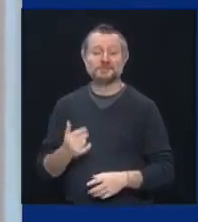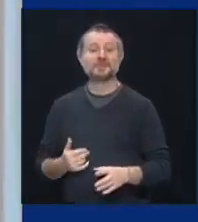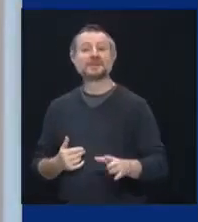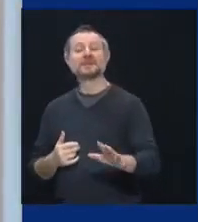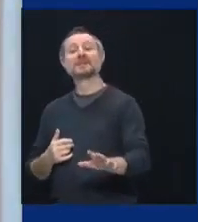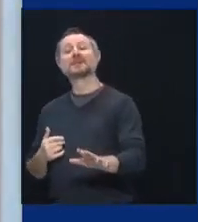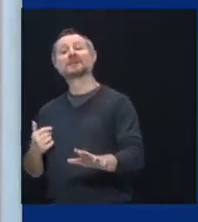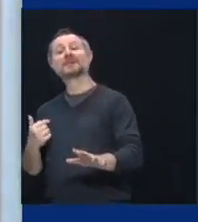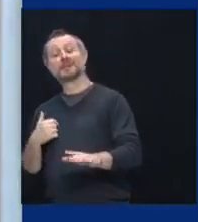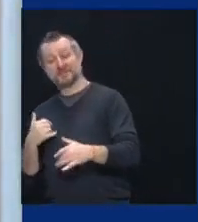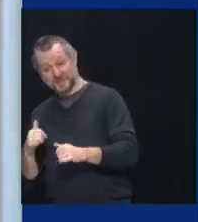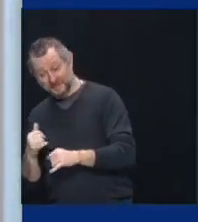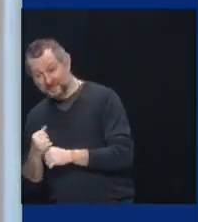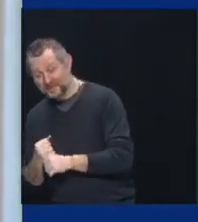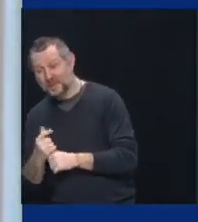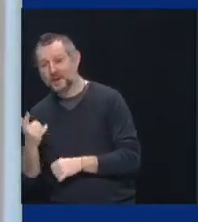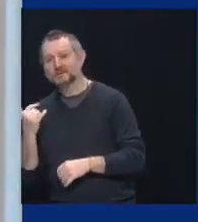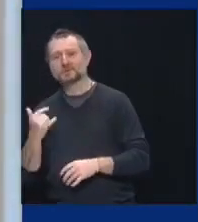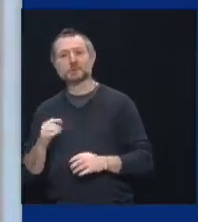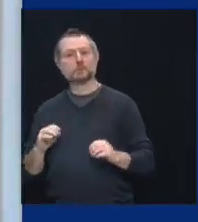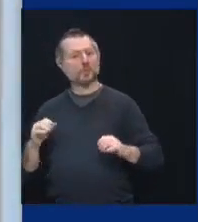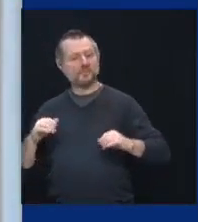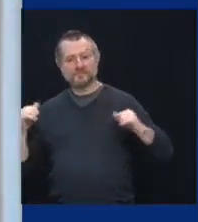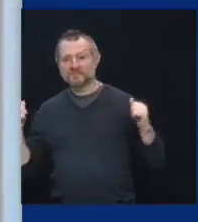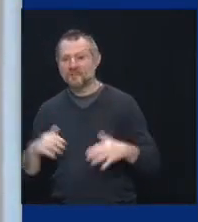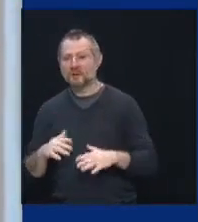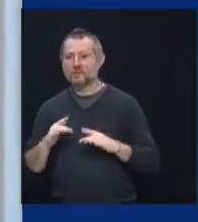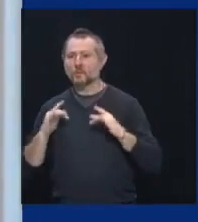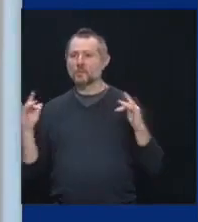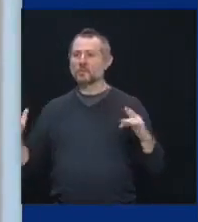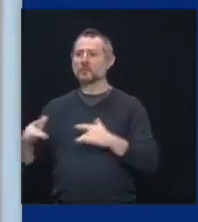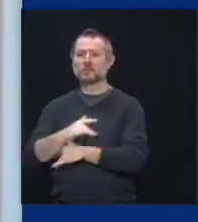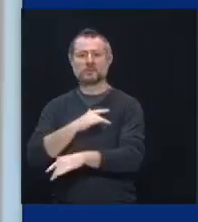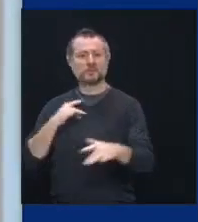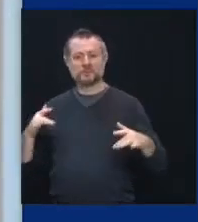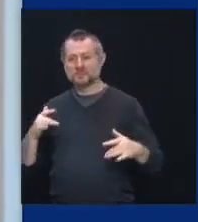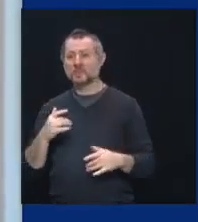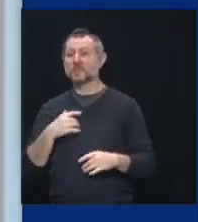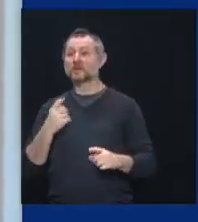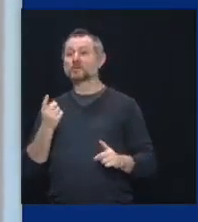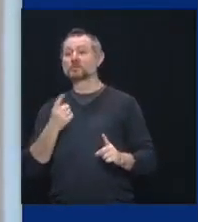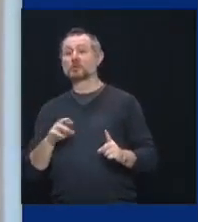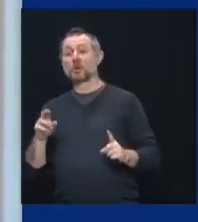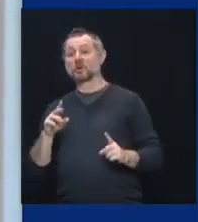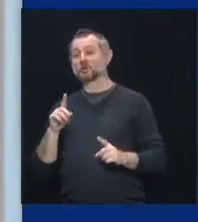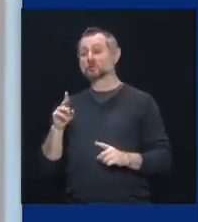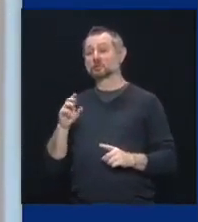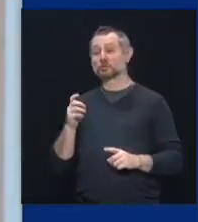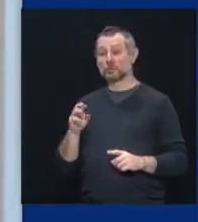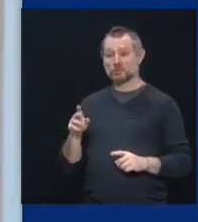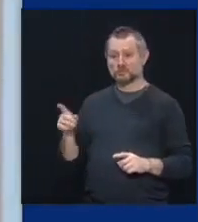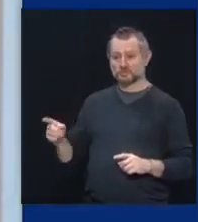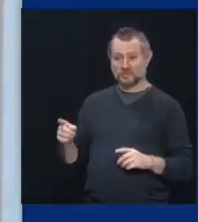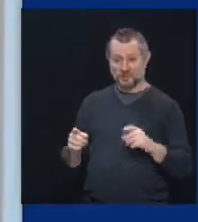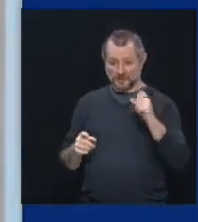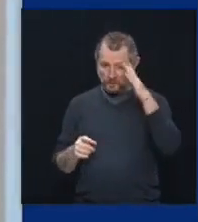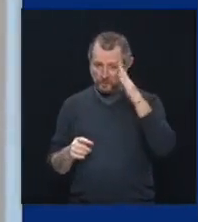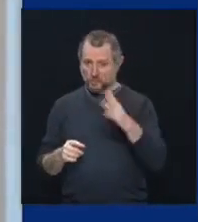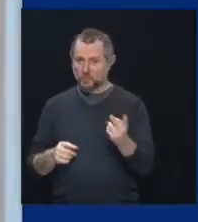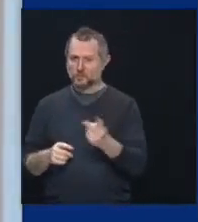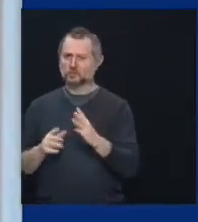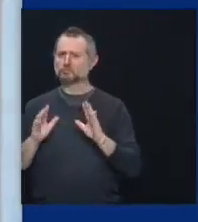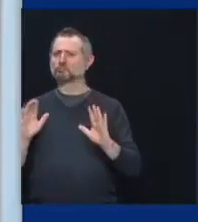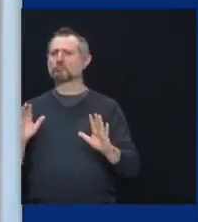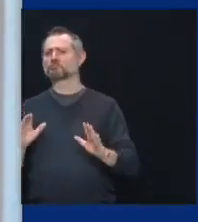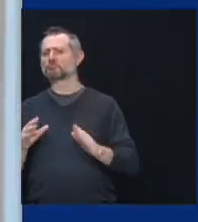were great partners, great leaders. Uh, us, you accepted our ideas and we